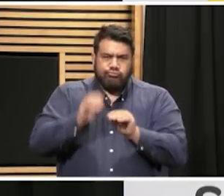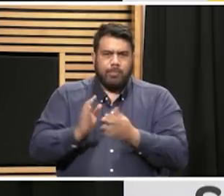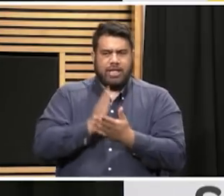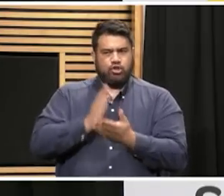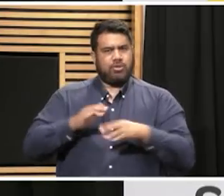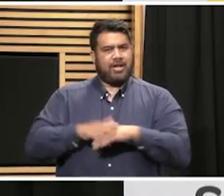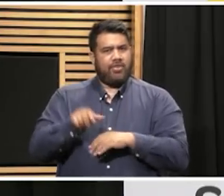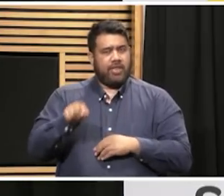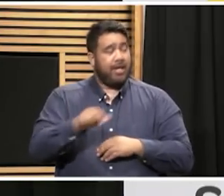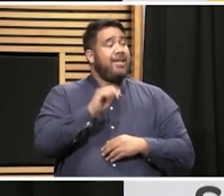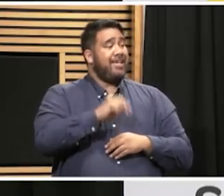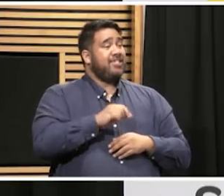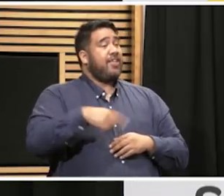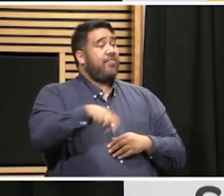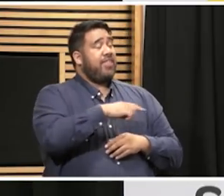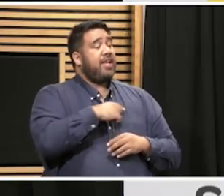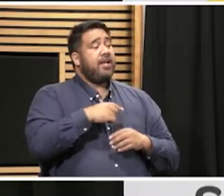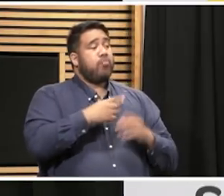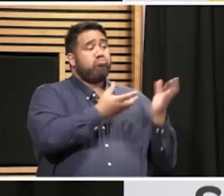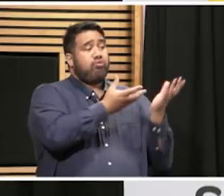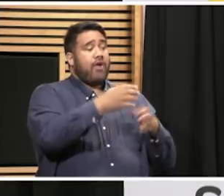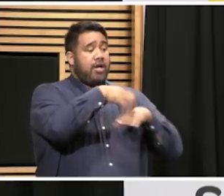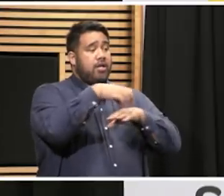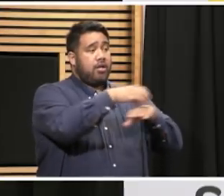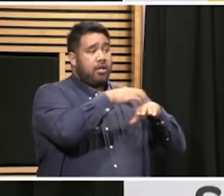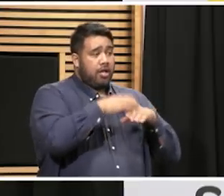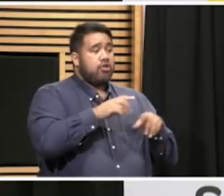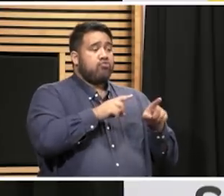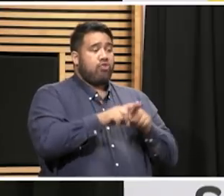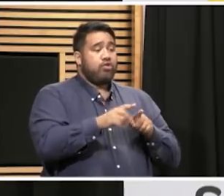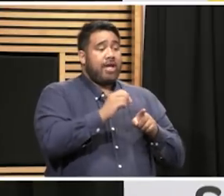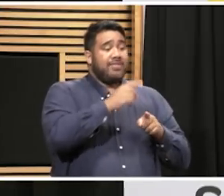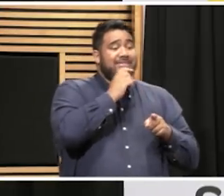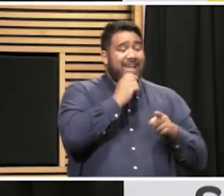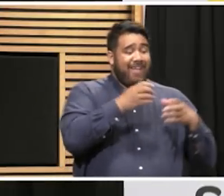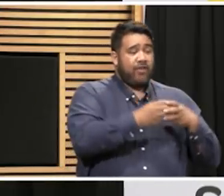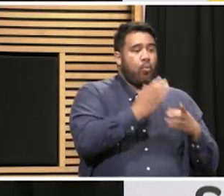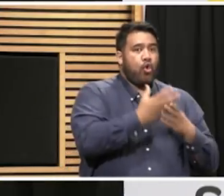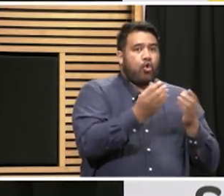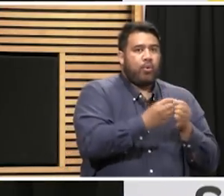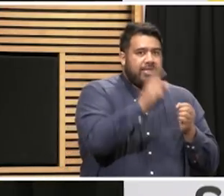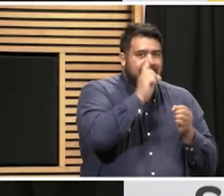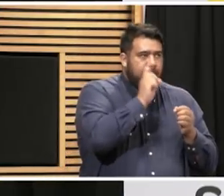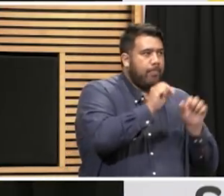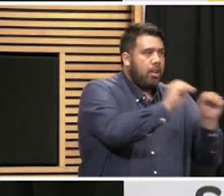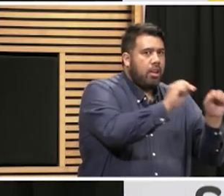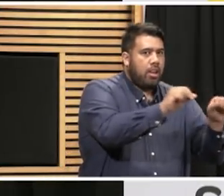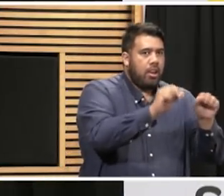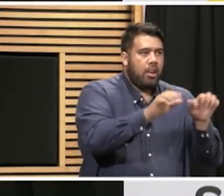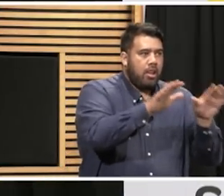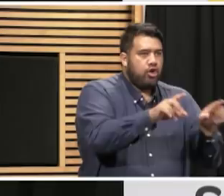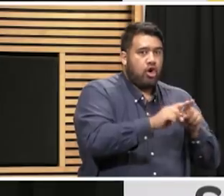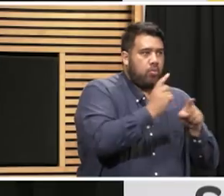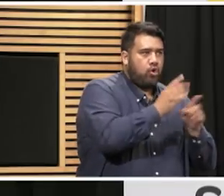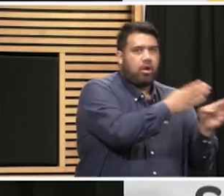are looking at this so that they have a small number of caregivers looking after the same people. Of course, you can imagine if people require